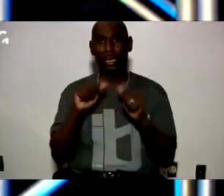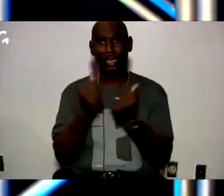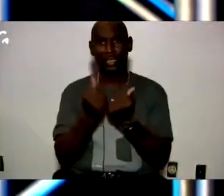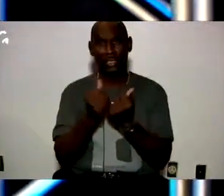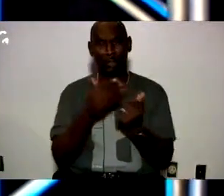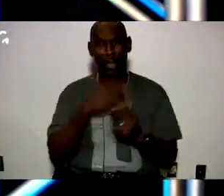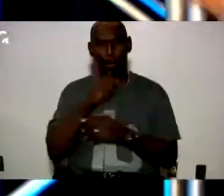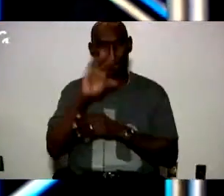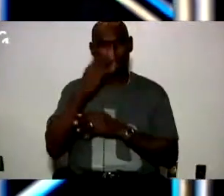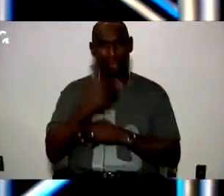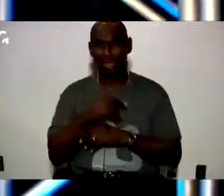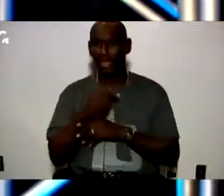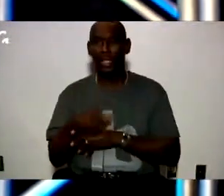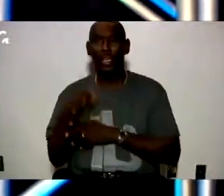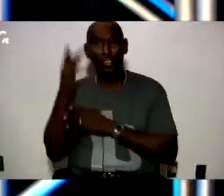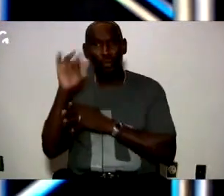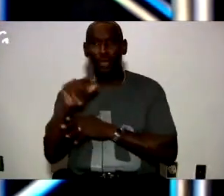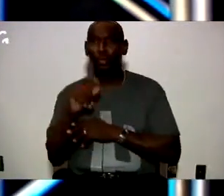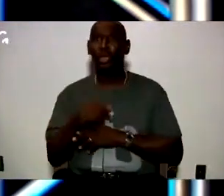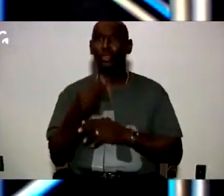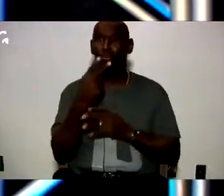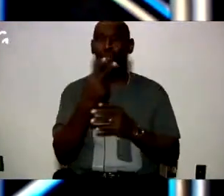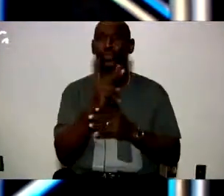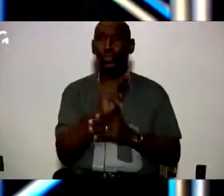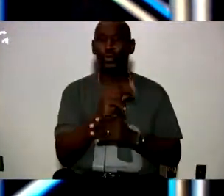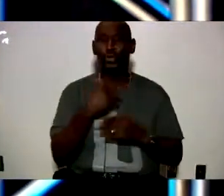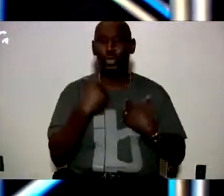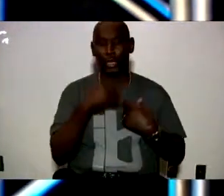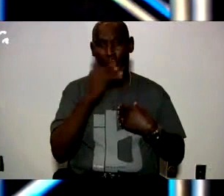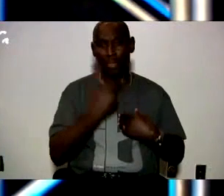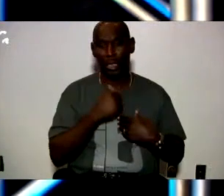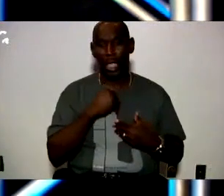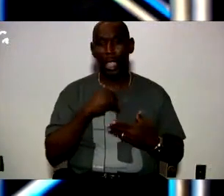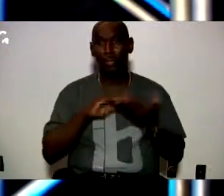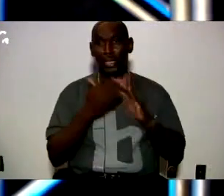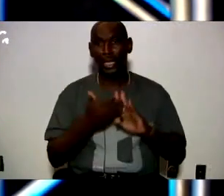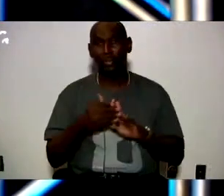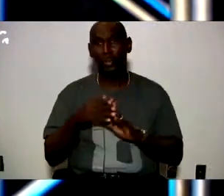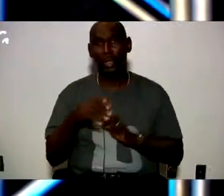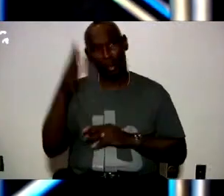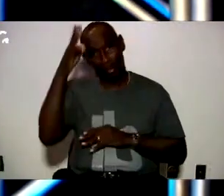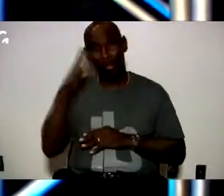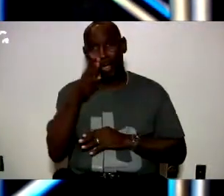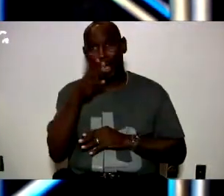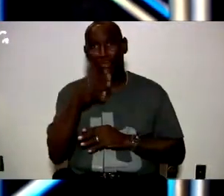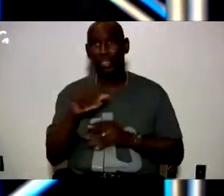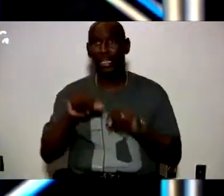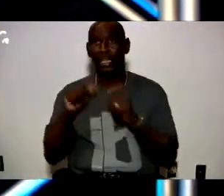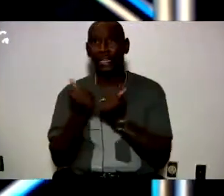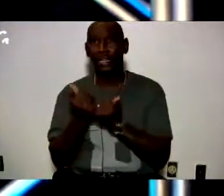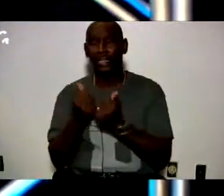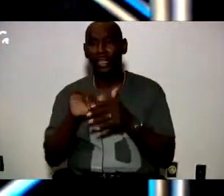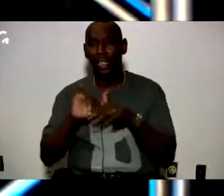son is just as smart as my two youngest sons but I became a parent of agency and that's how I was able to